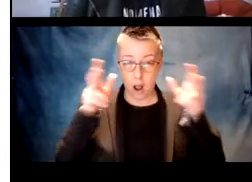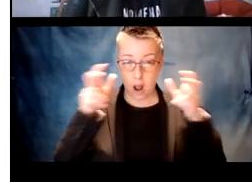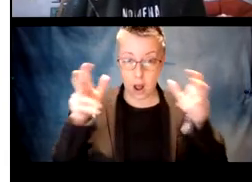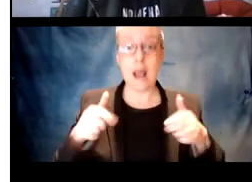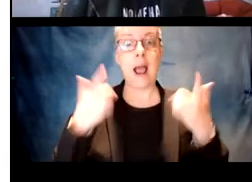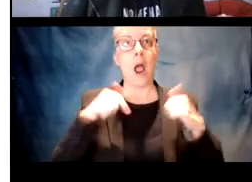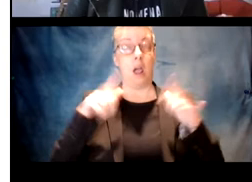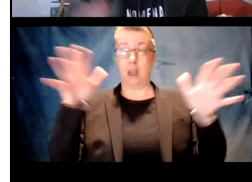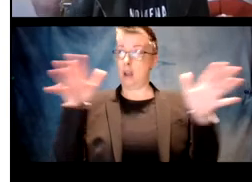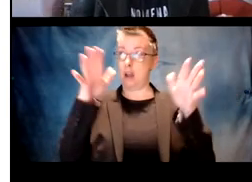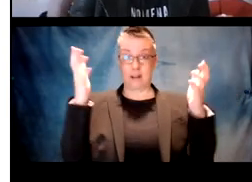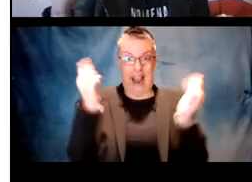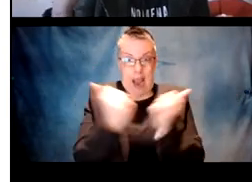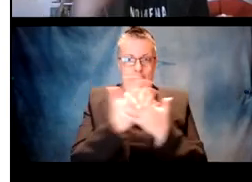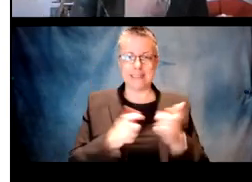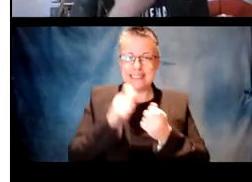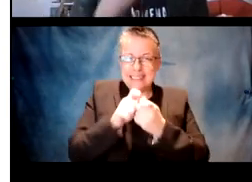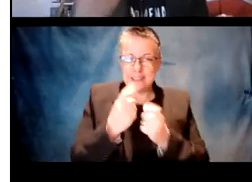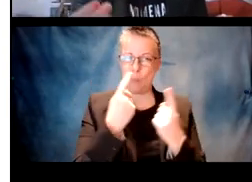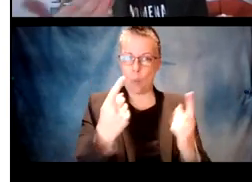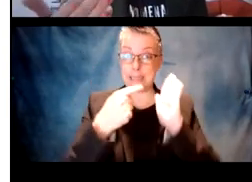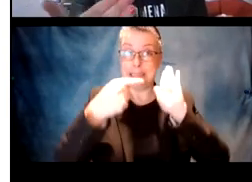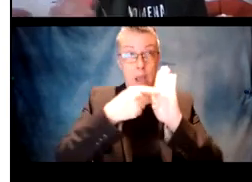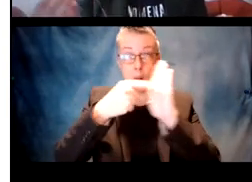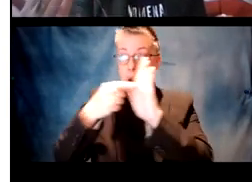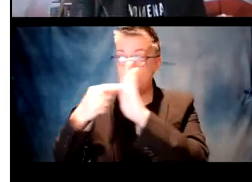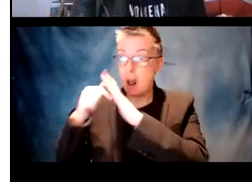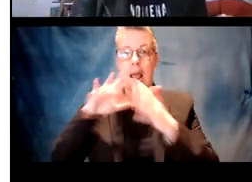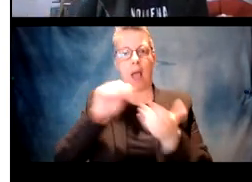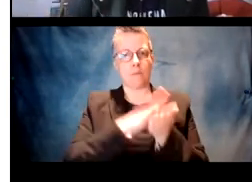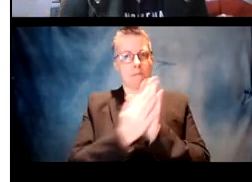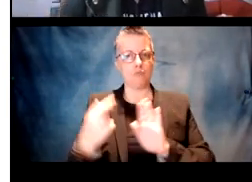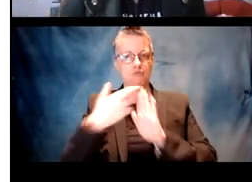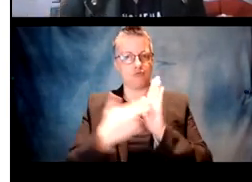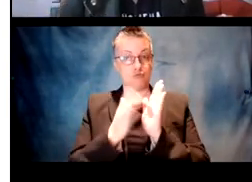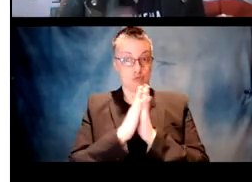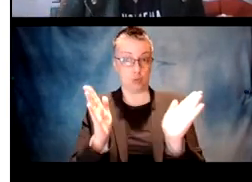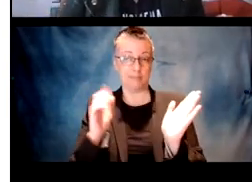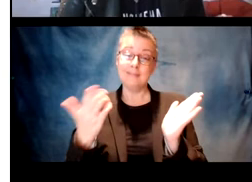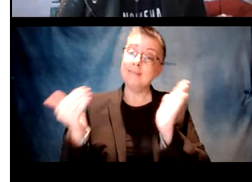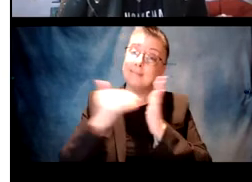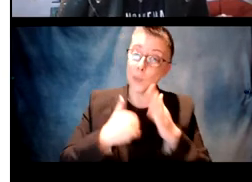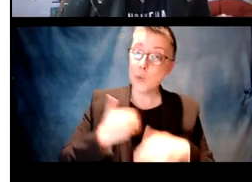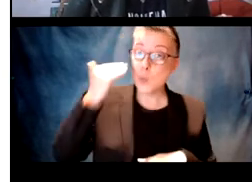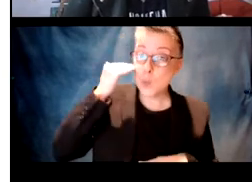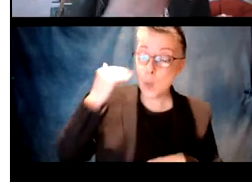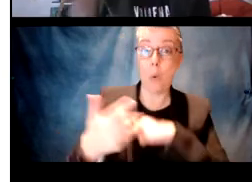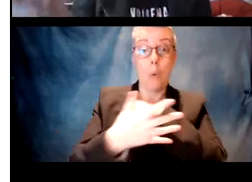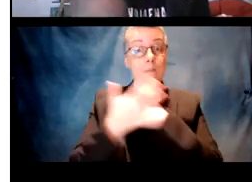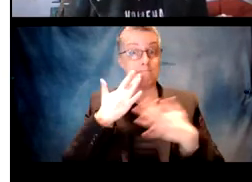but just to say that children have to generalize away from the specific input that they are given to